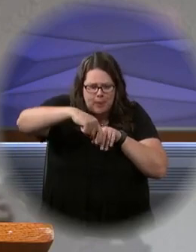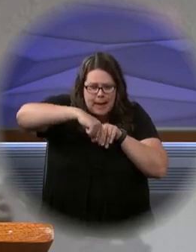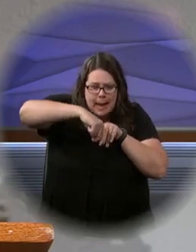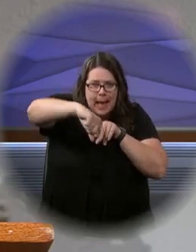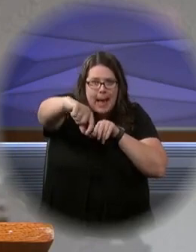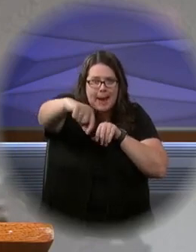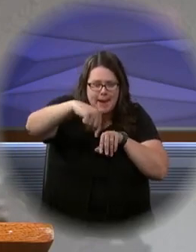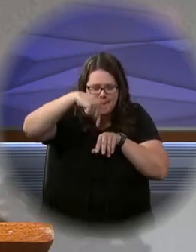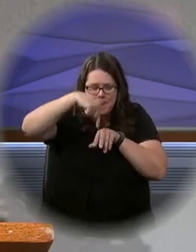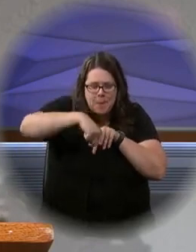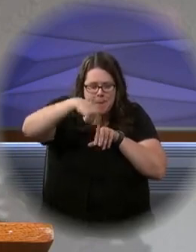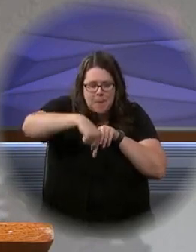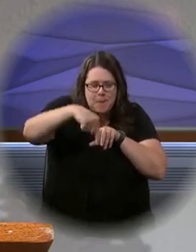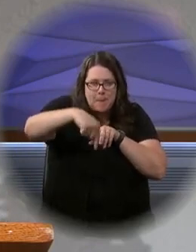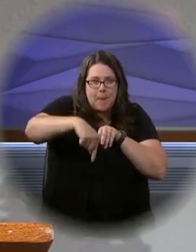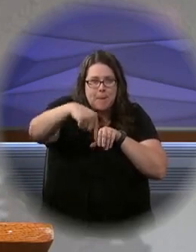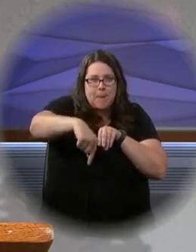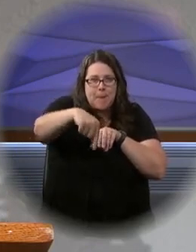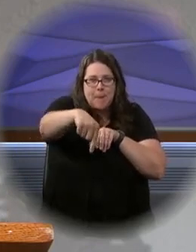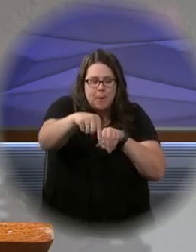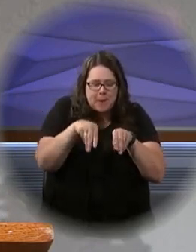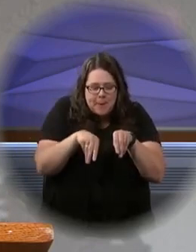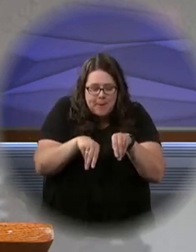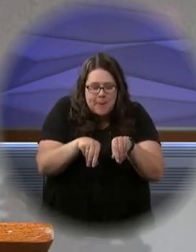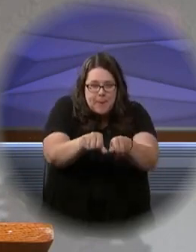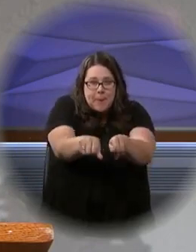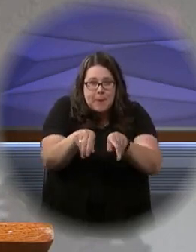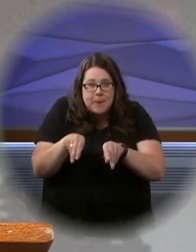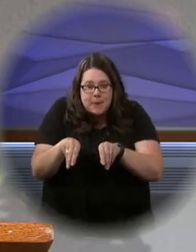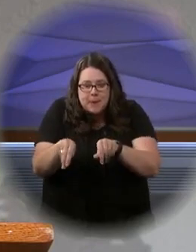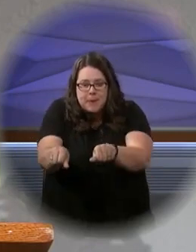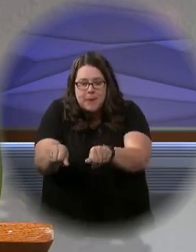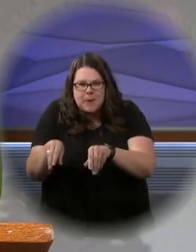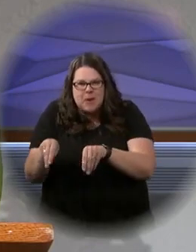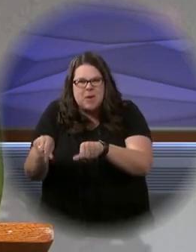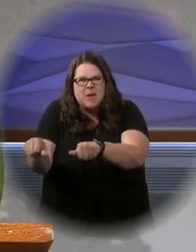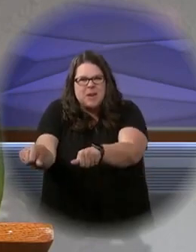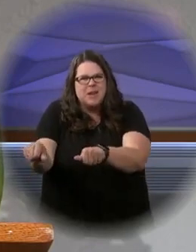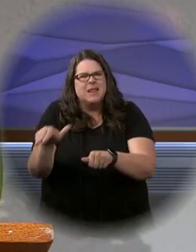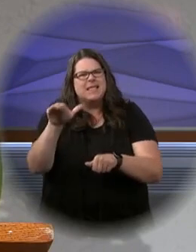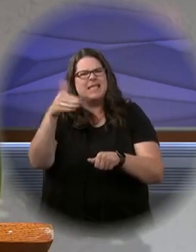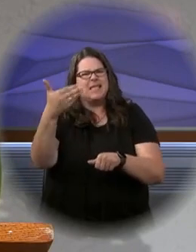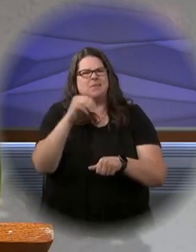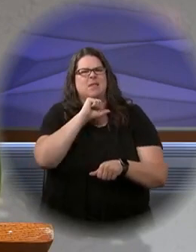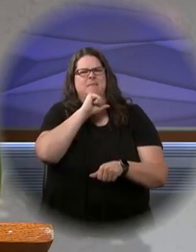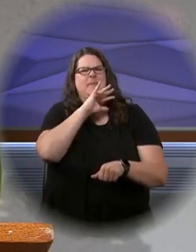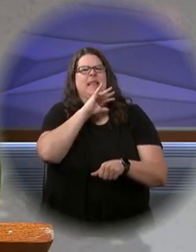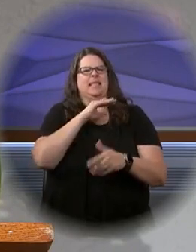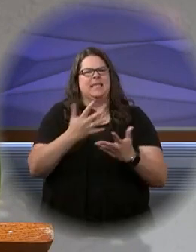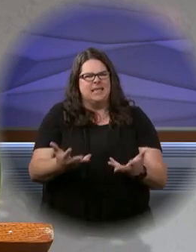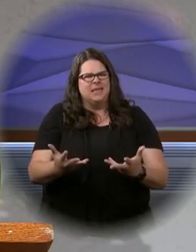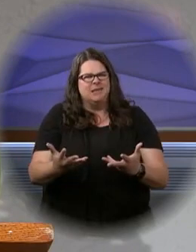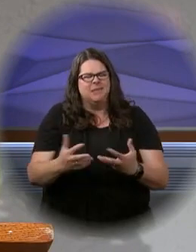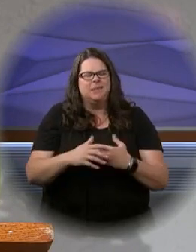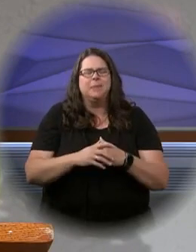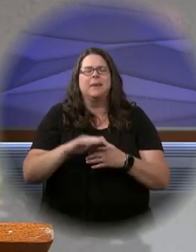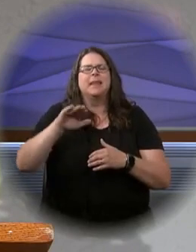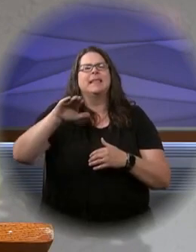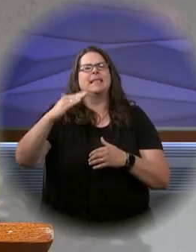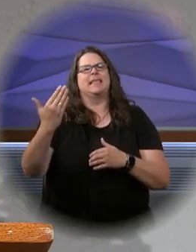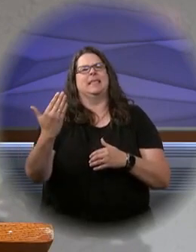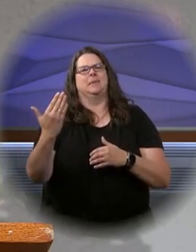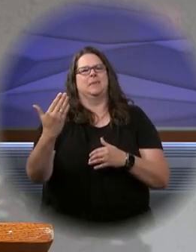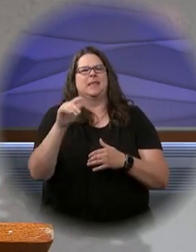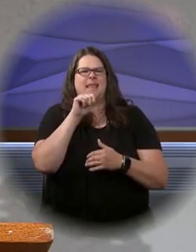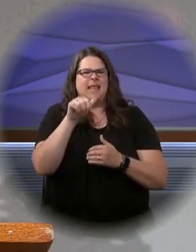appropriate straight lines and all those kinds of realities. It seems kind of messy, doesn't it? And it seems a